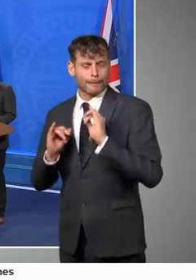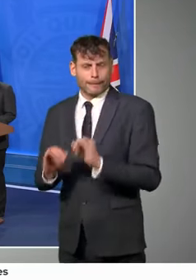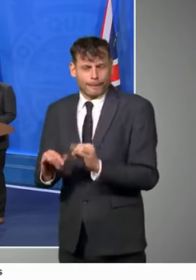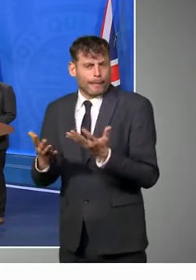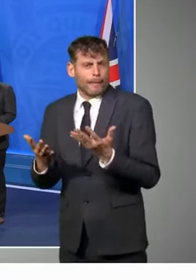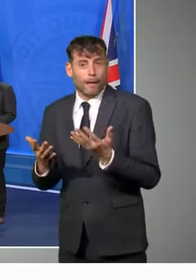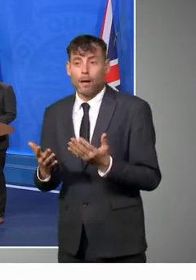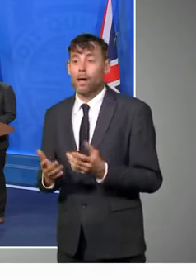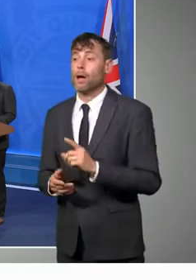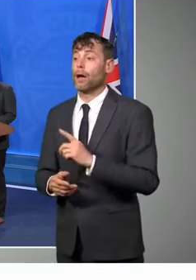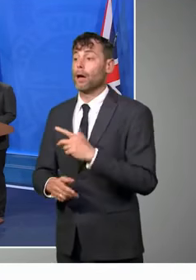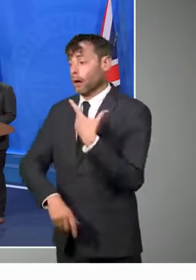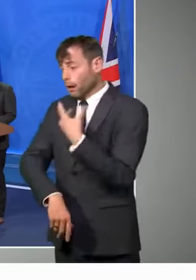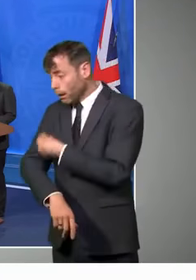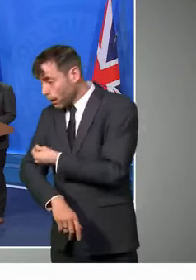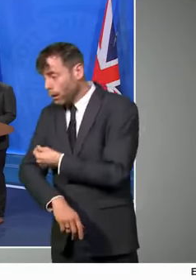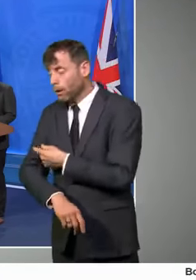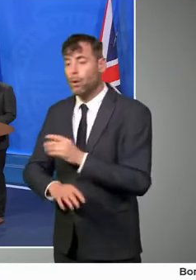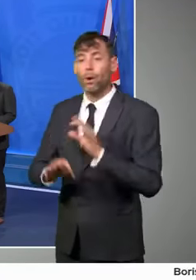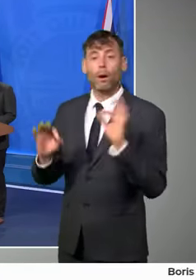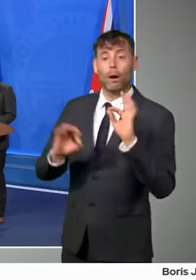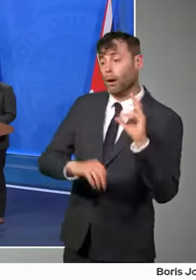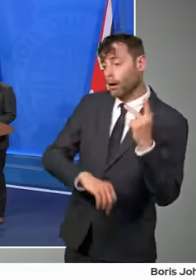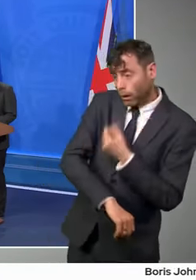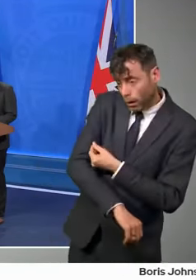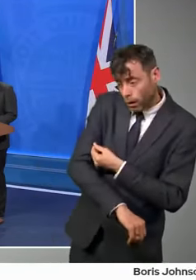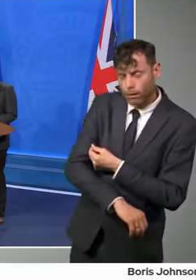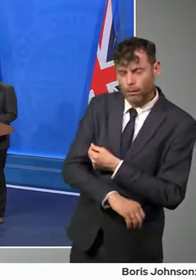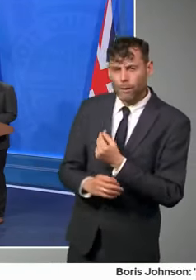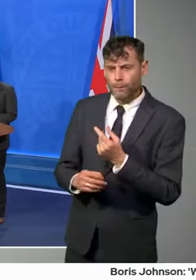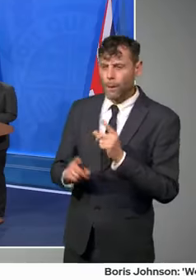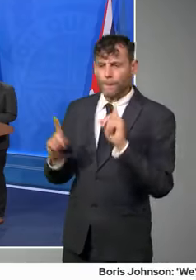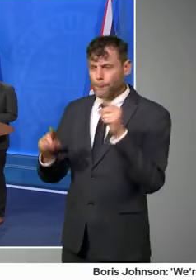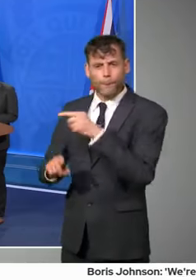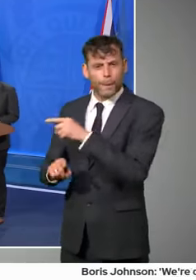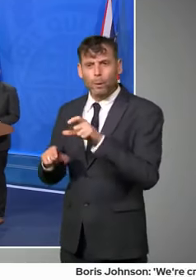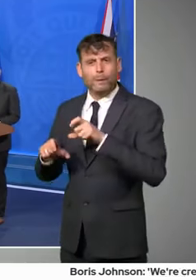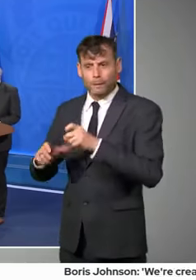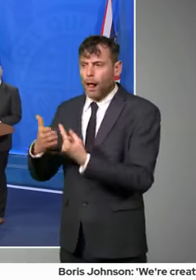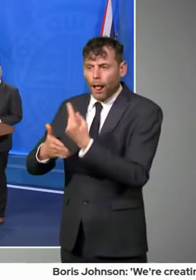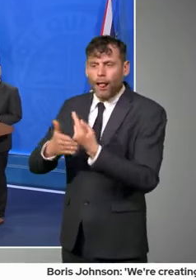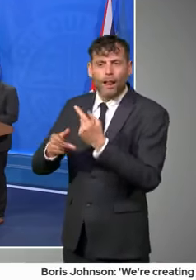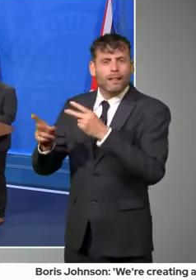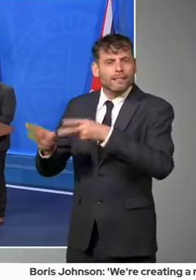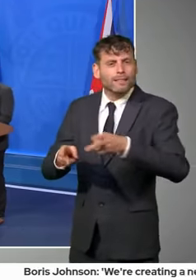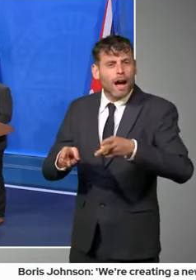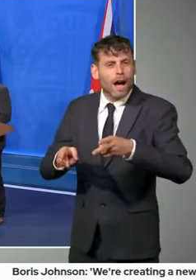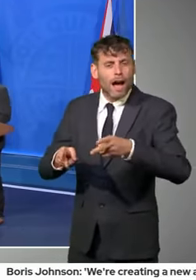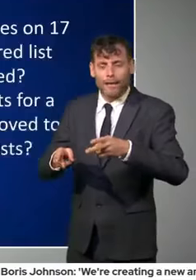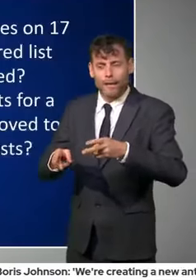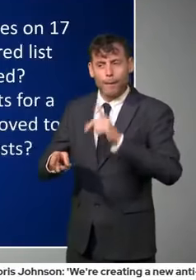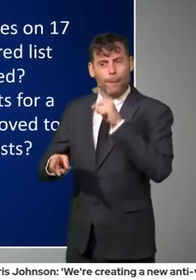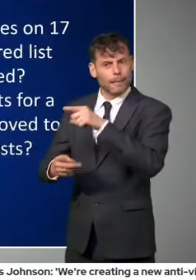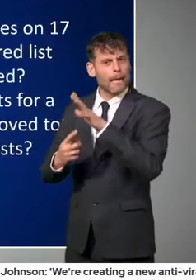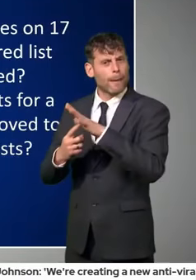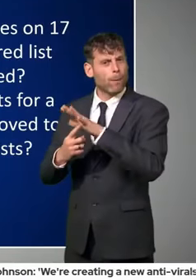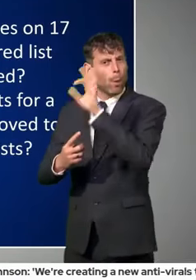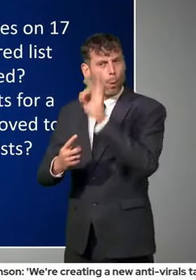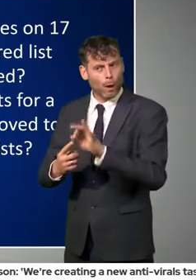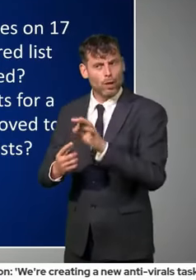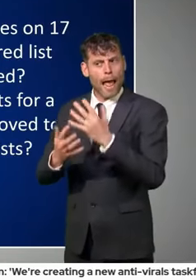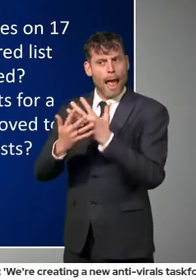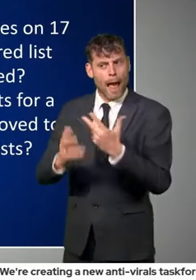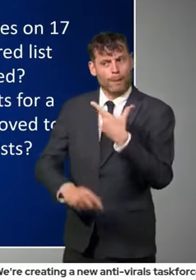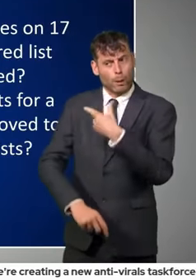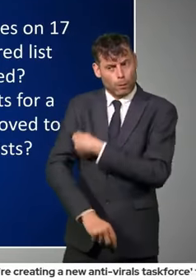vaccination. But I think your point is a good one. Let's go to Marilyn from London. And Marilyn's question is, once